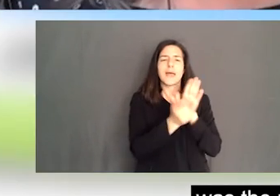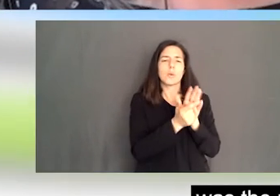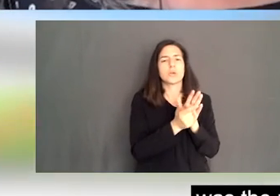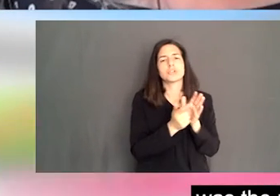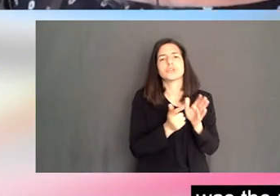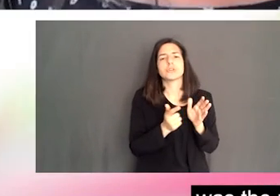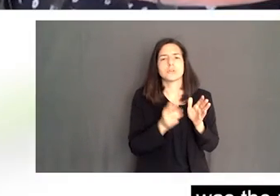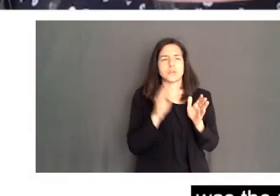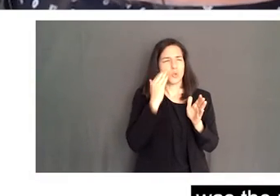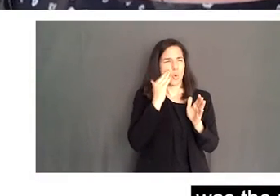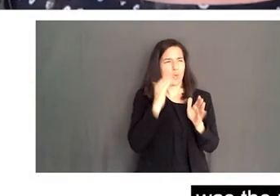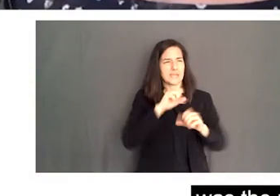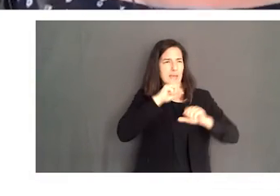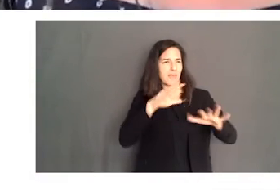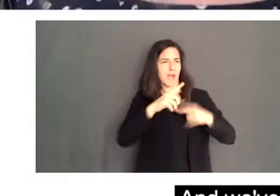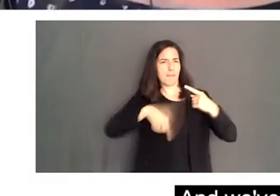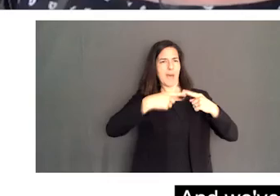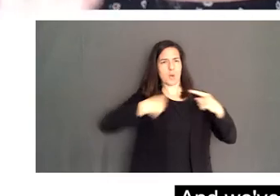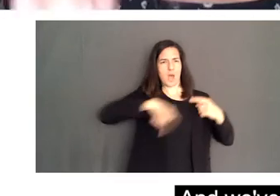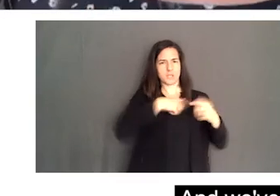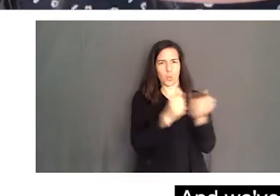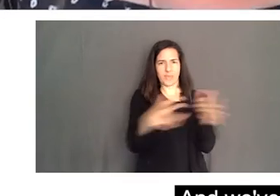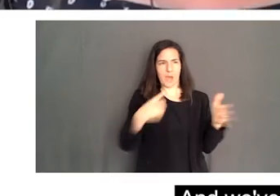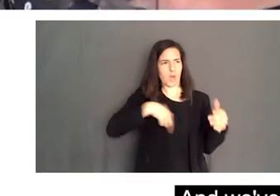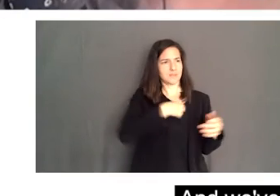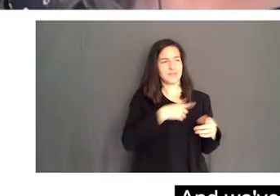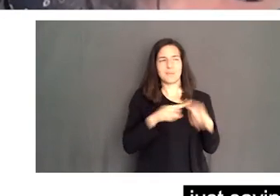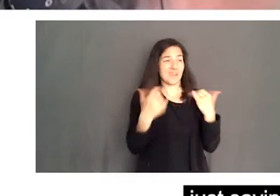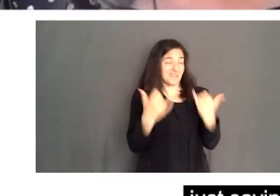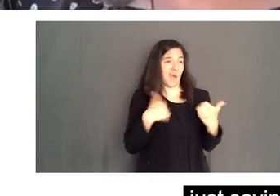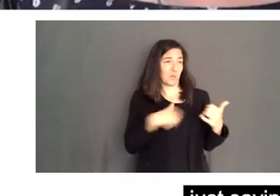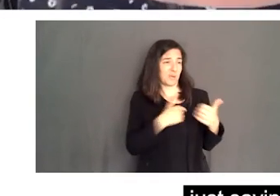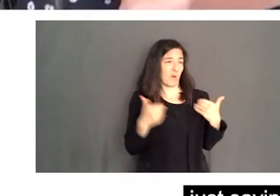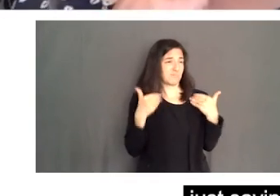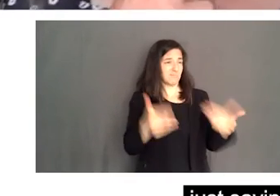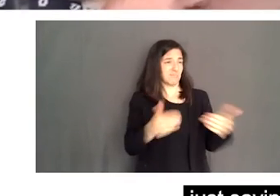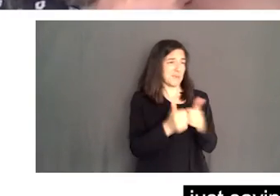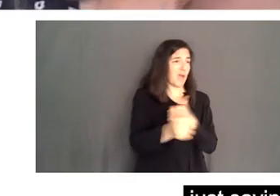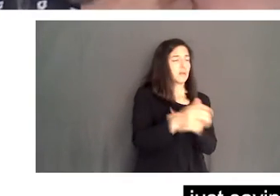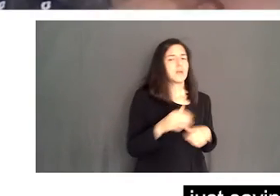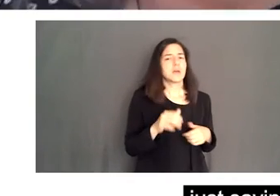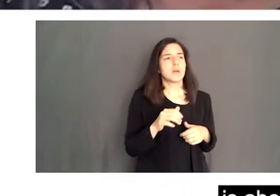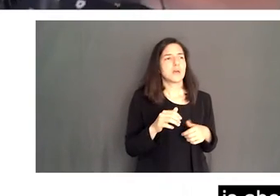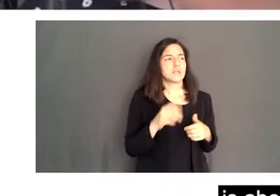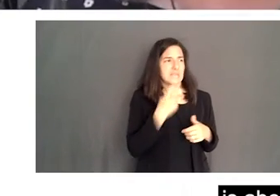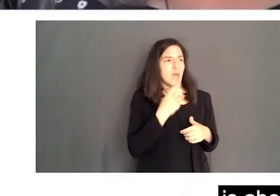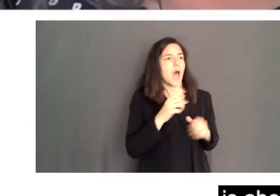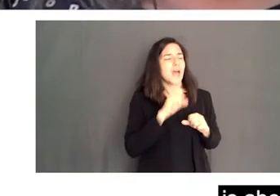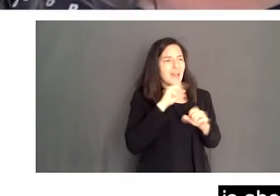nothing about us without us. And we've actually now gone beyond that. And we're just saying nothing without us, because everything is about us. There